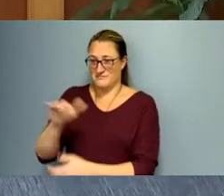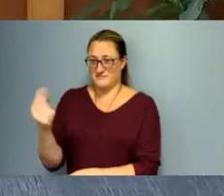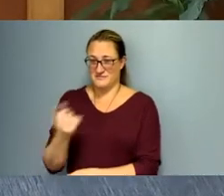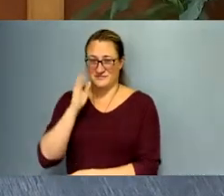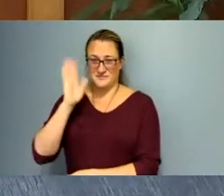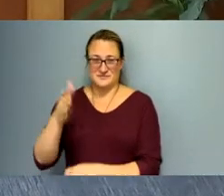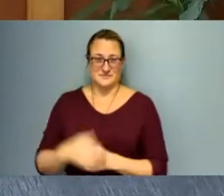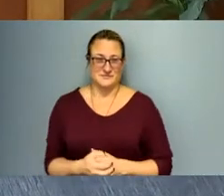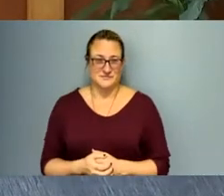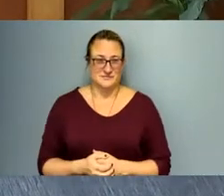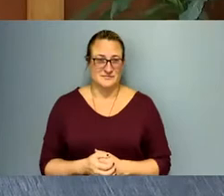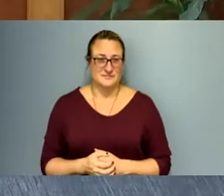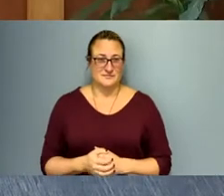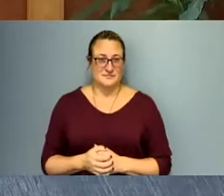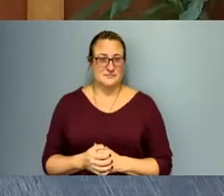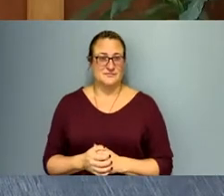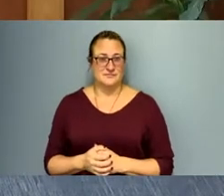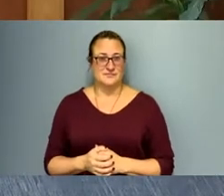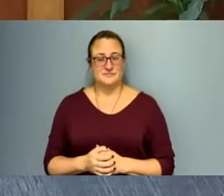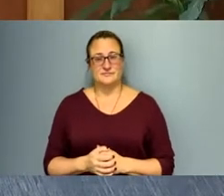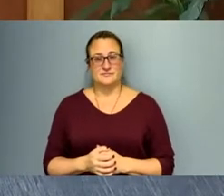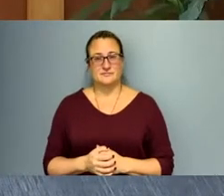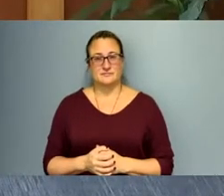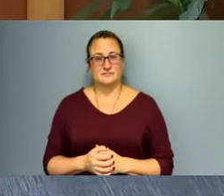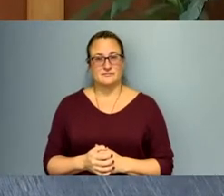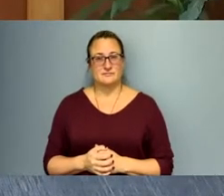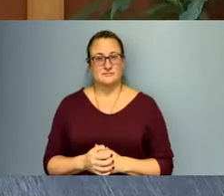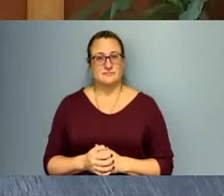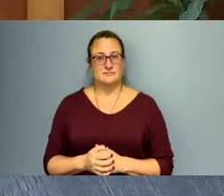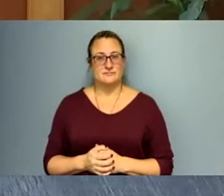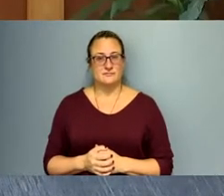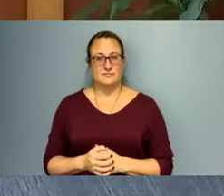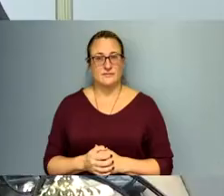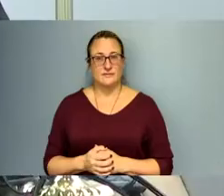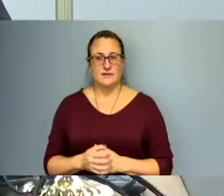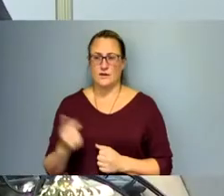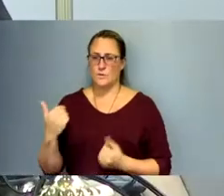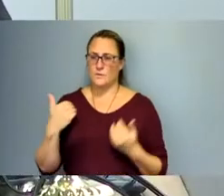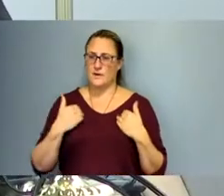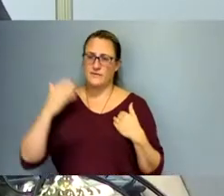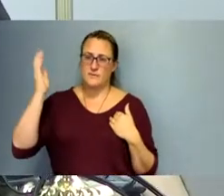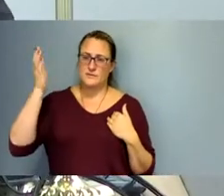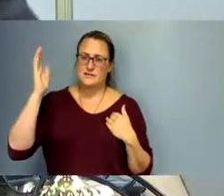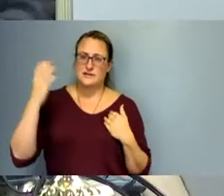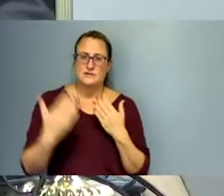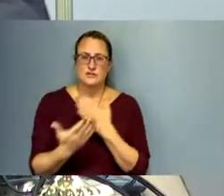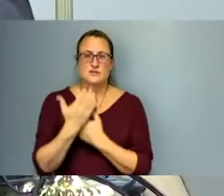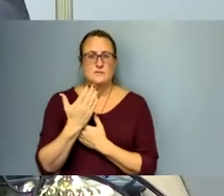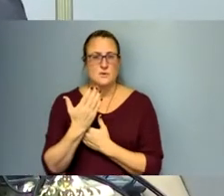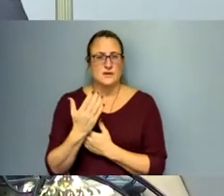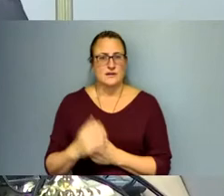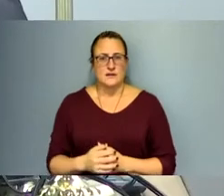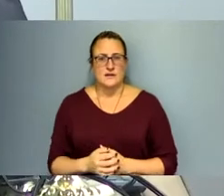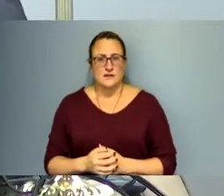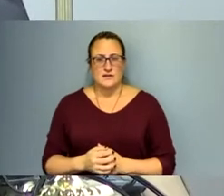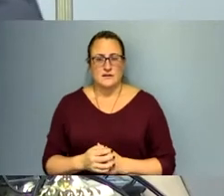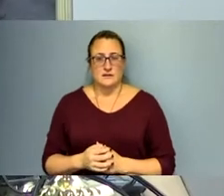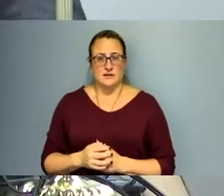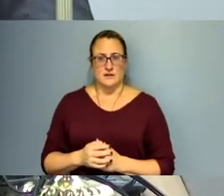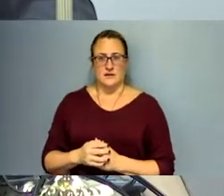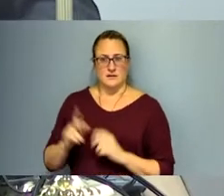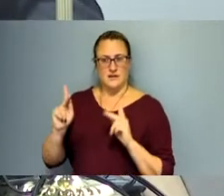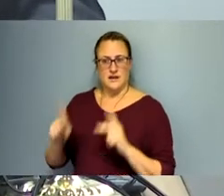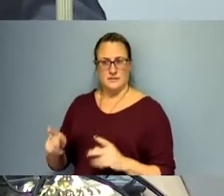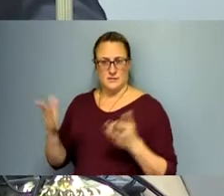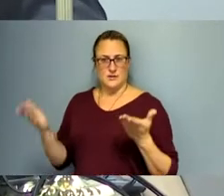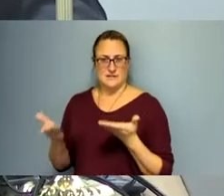Okay. We have a presentation this morning, and I do see that our guest has arrived.